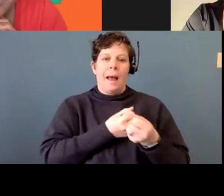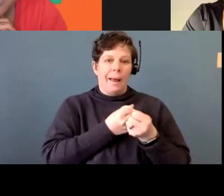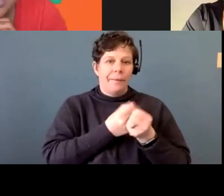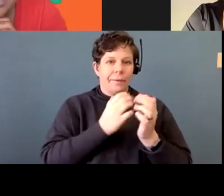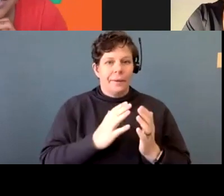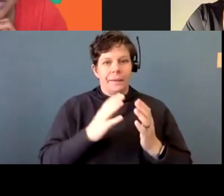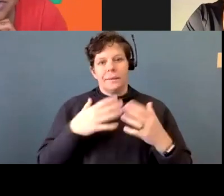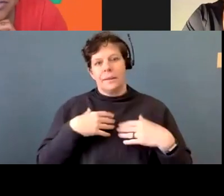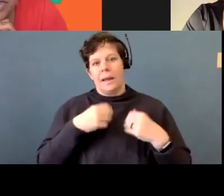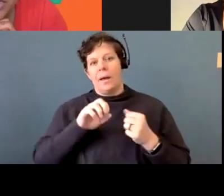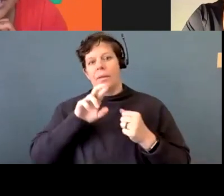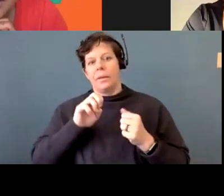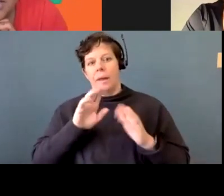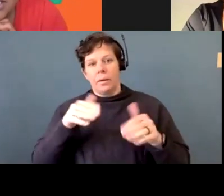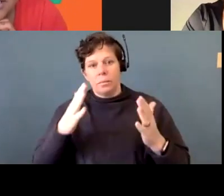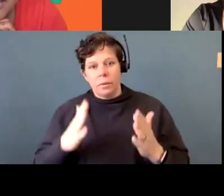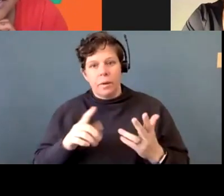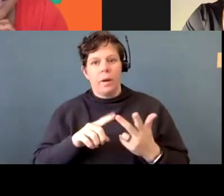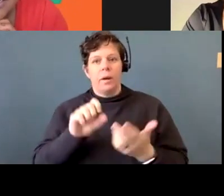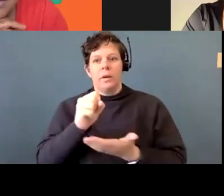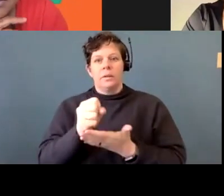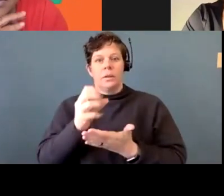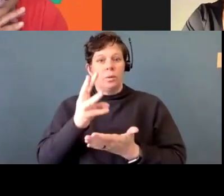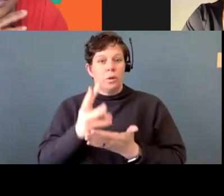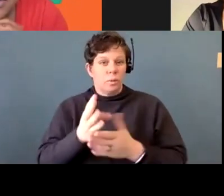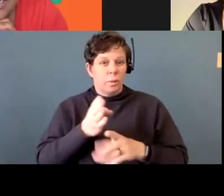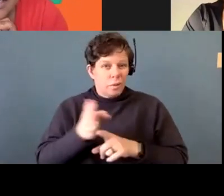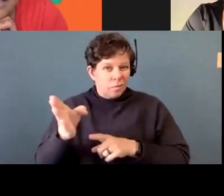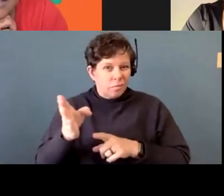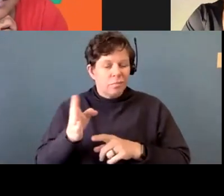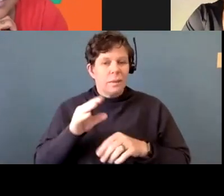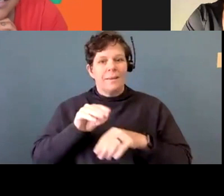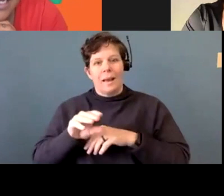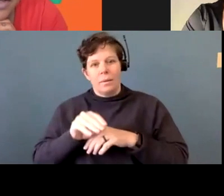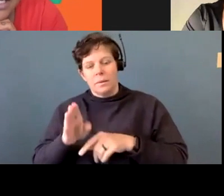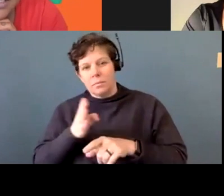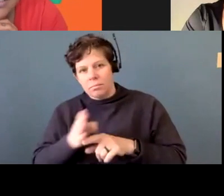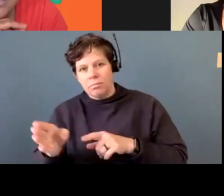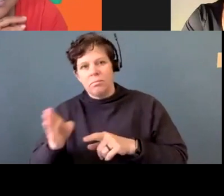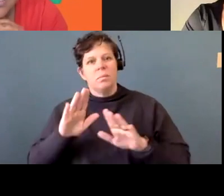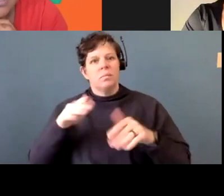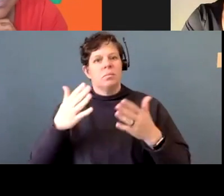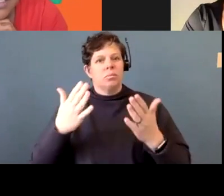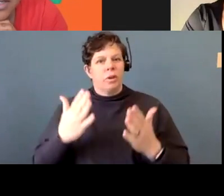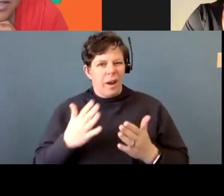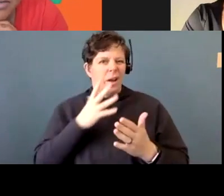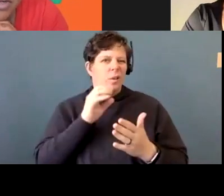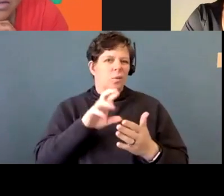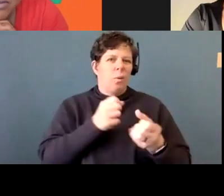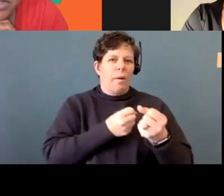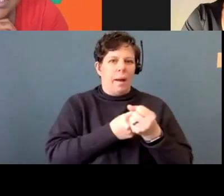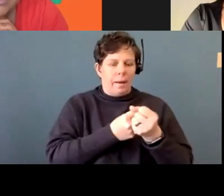Some of us are in social work or in counseling. Um, so as, as advocates and even as your